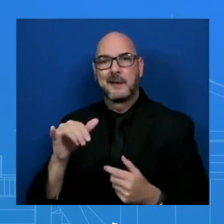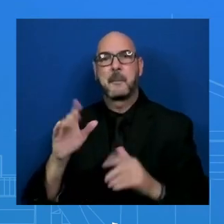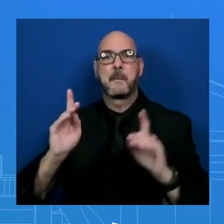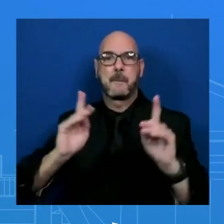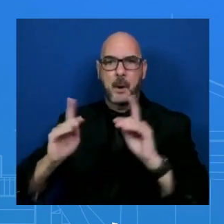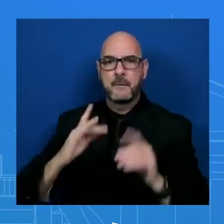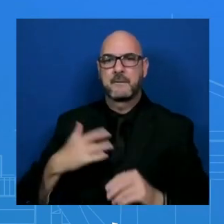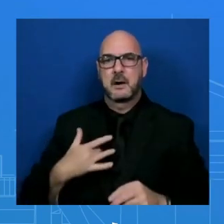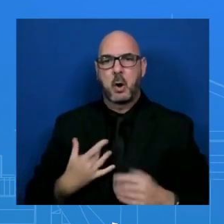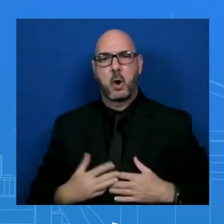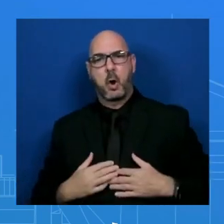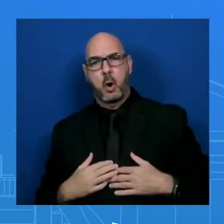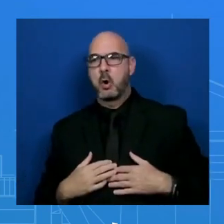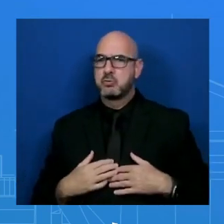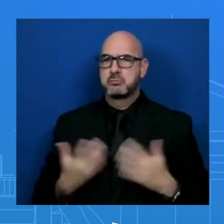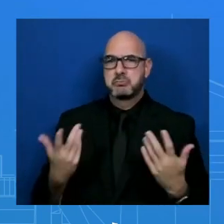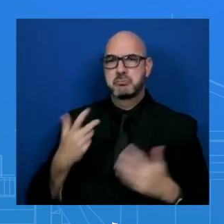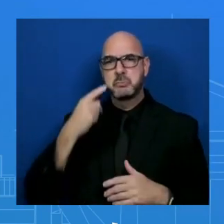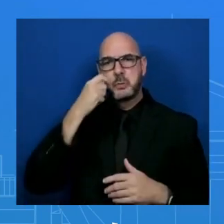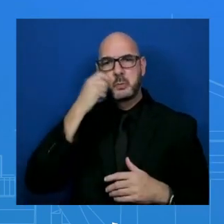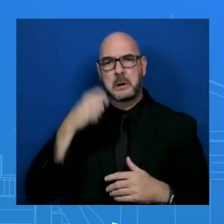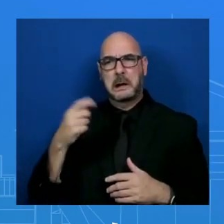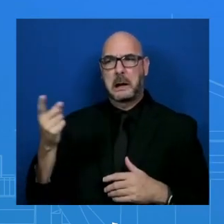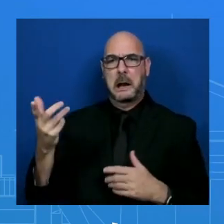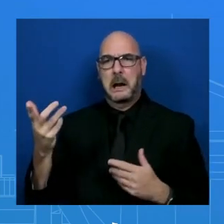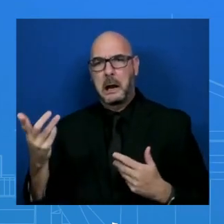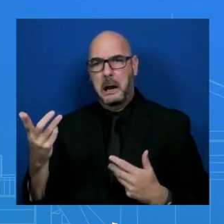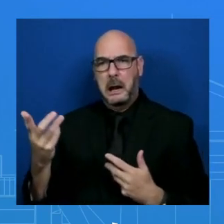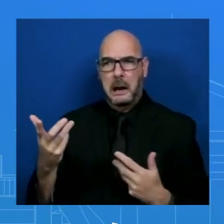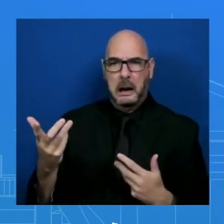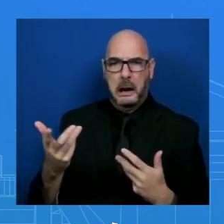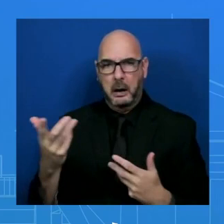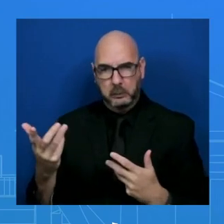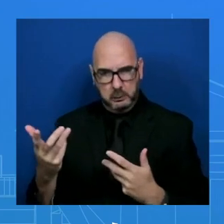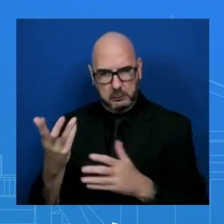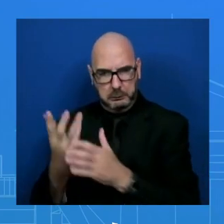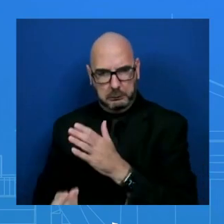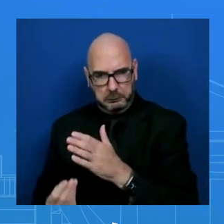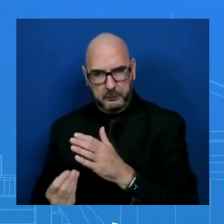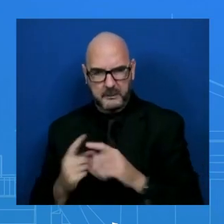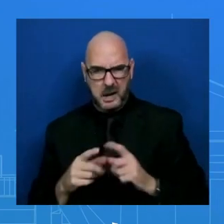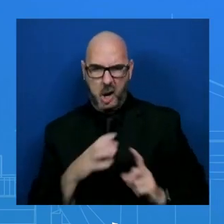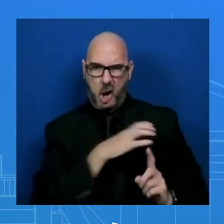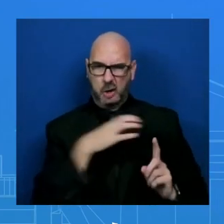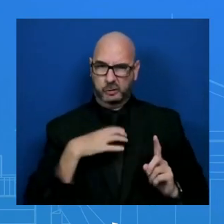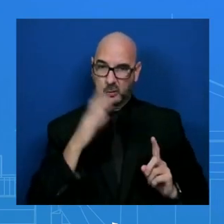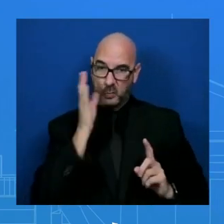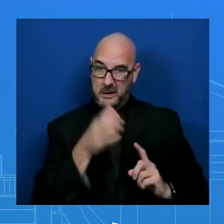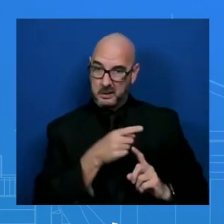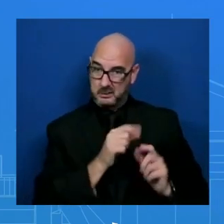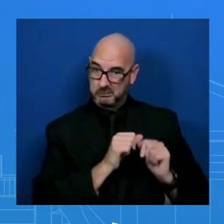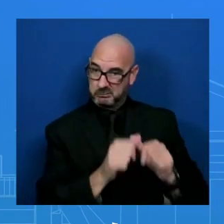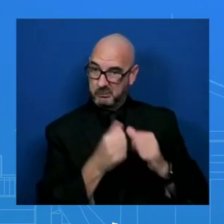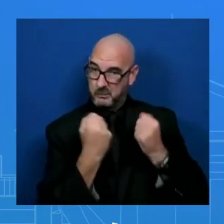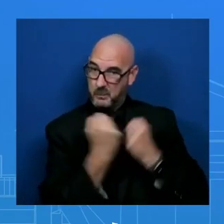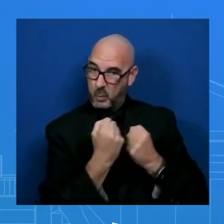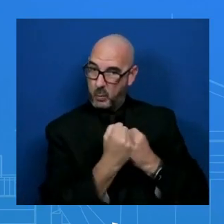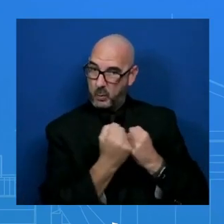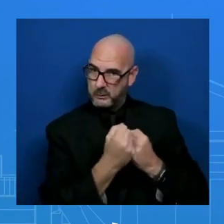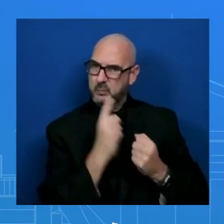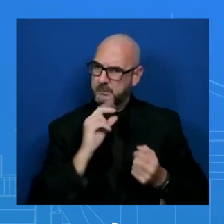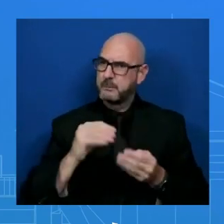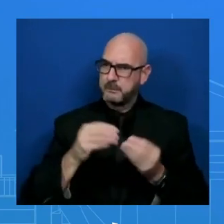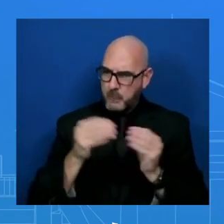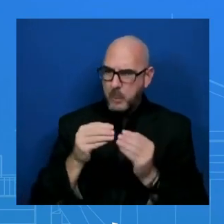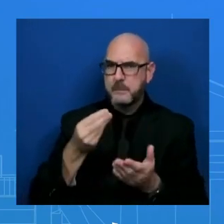And similarly, we believe support will hold up in the Congress for us to be able to continue to provide Ukraine with the support that it needs. But we don't